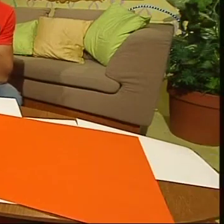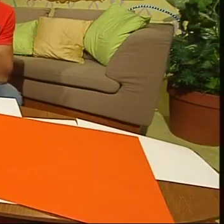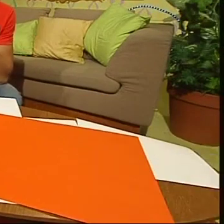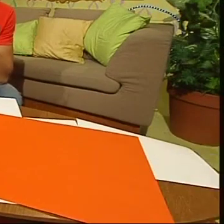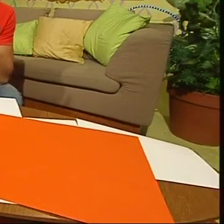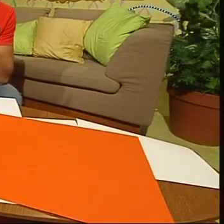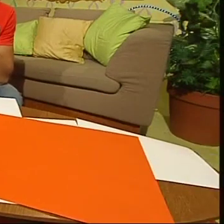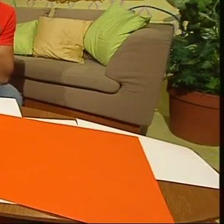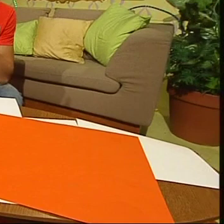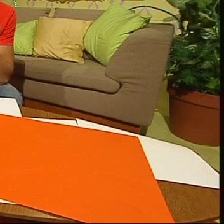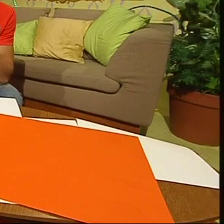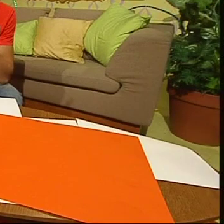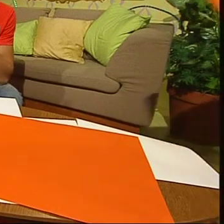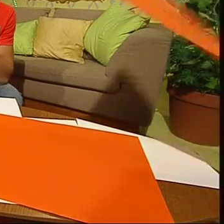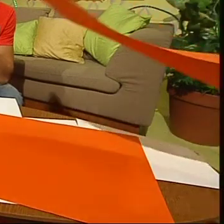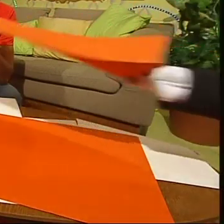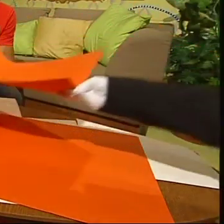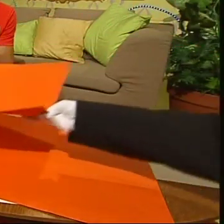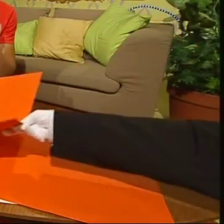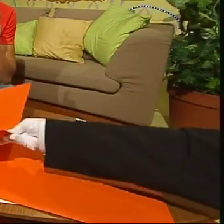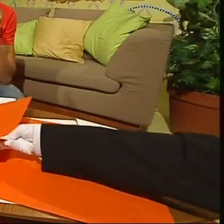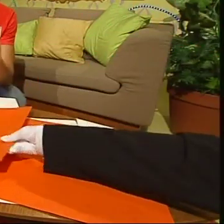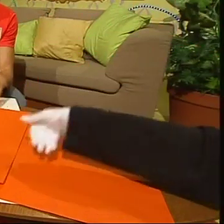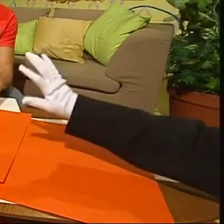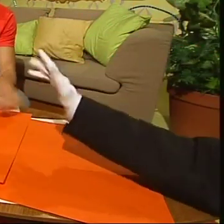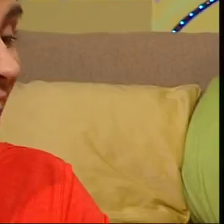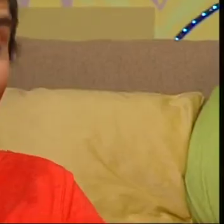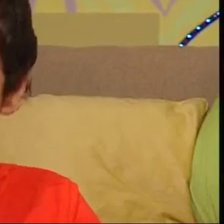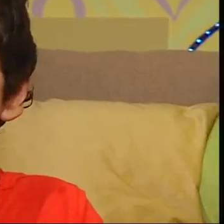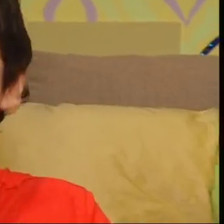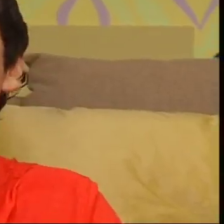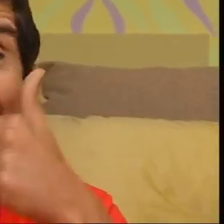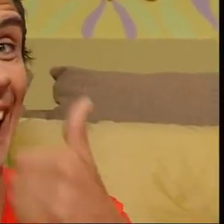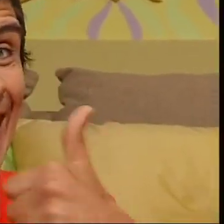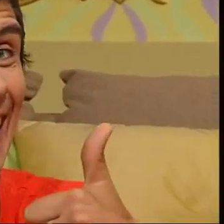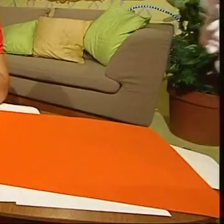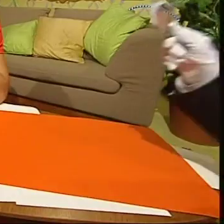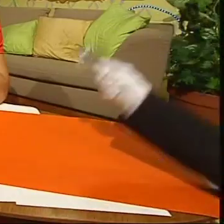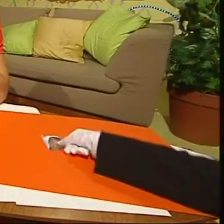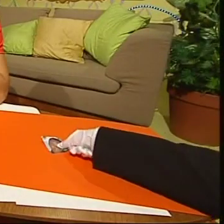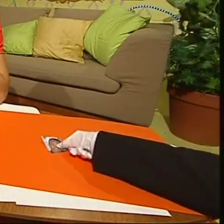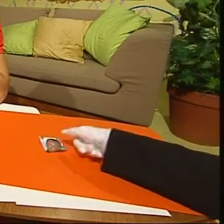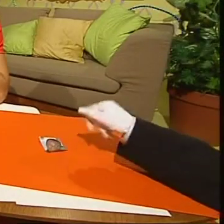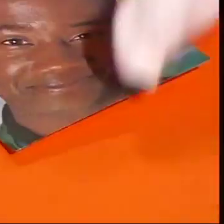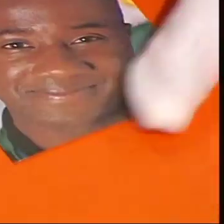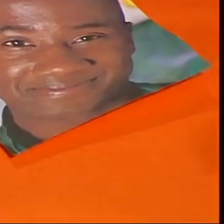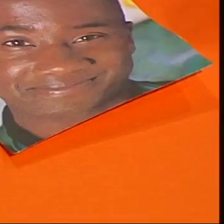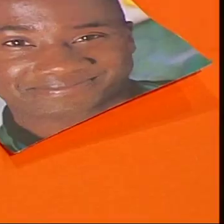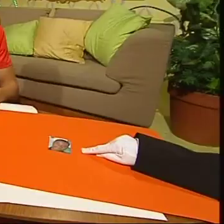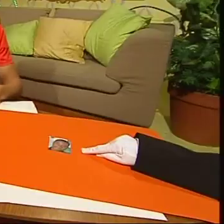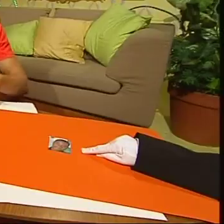if Andrew's got any more card I can use Thank you, Andrew Ah Tip two